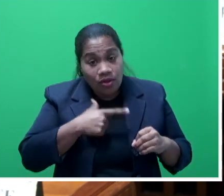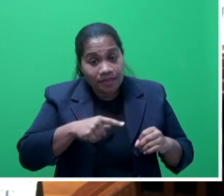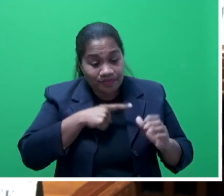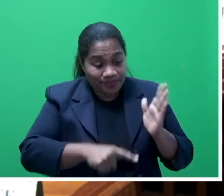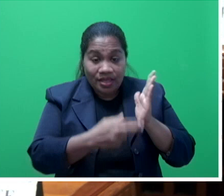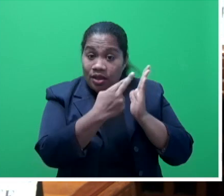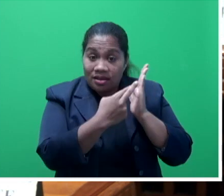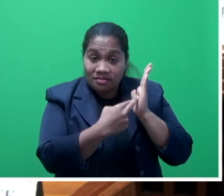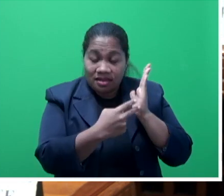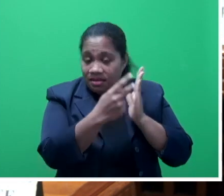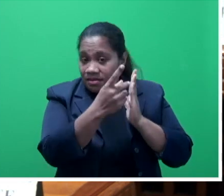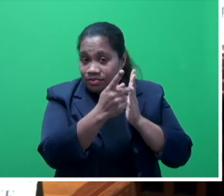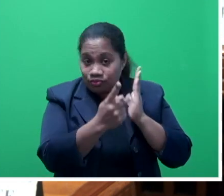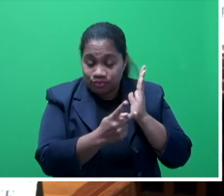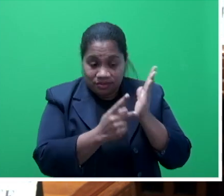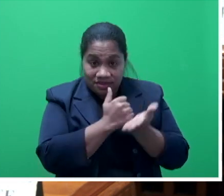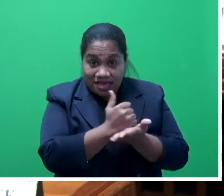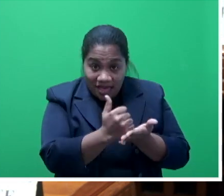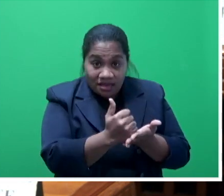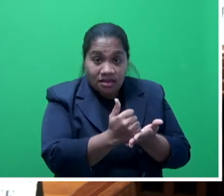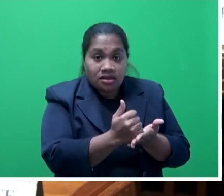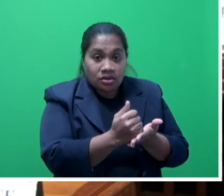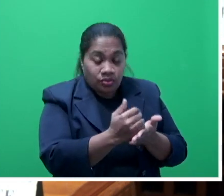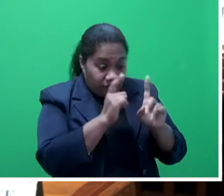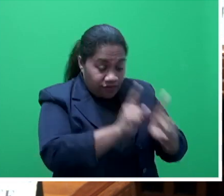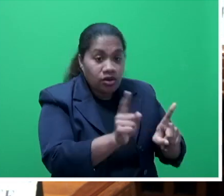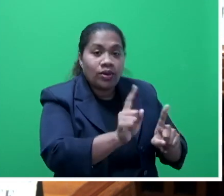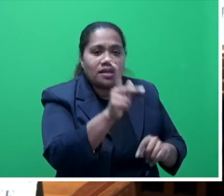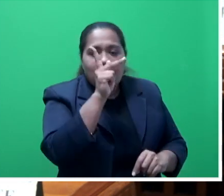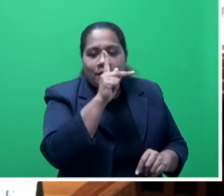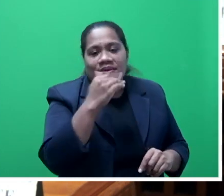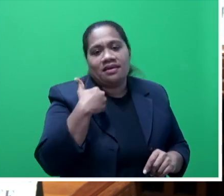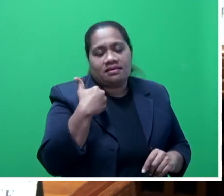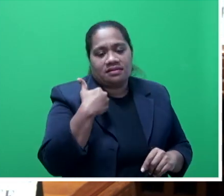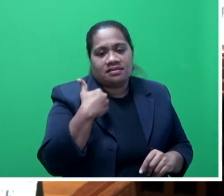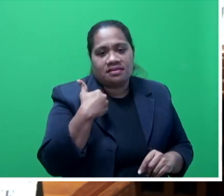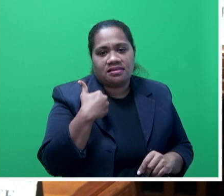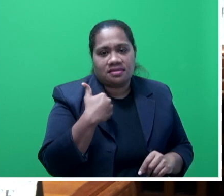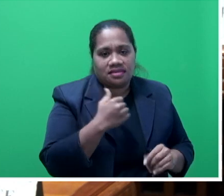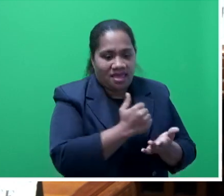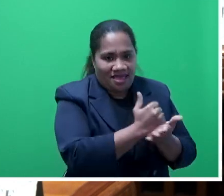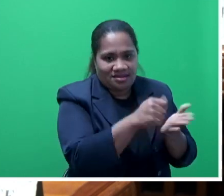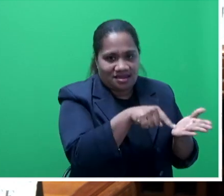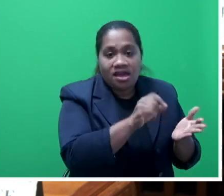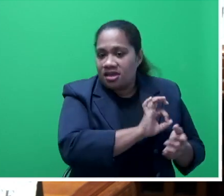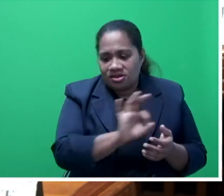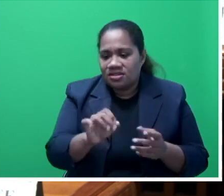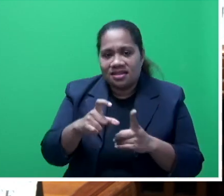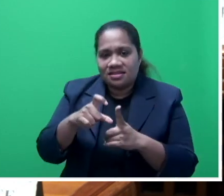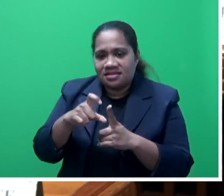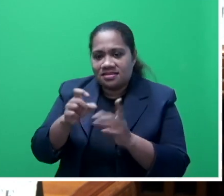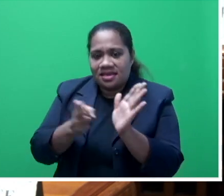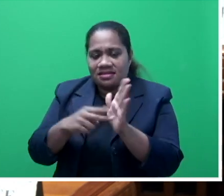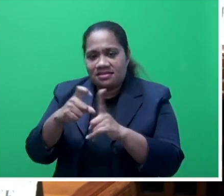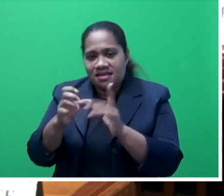the public health act and not the disaster management act of 1998 which is